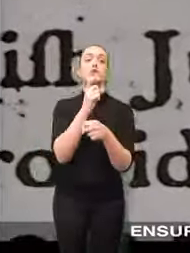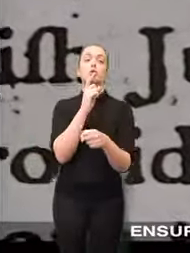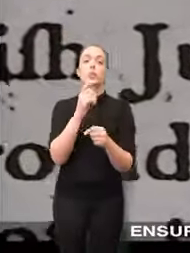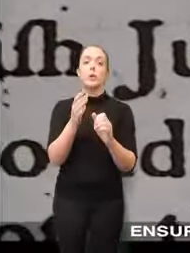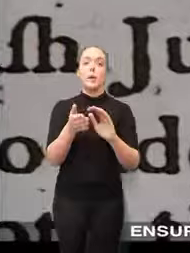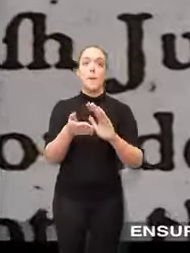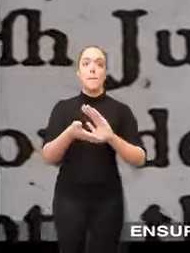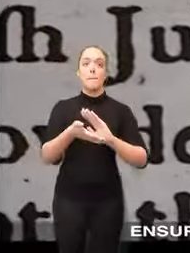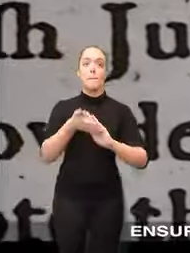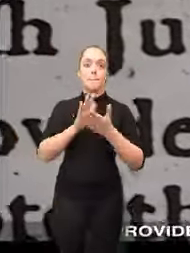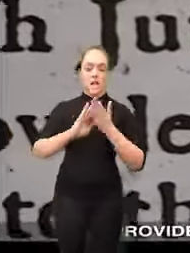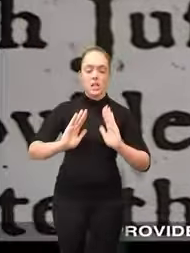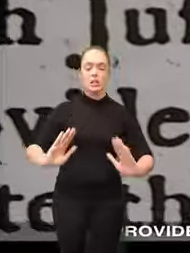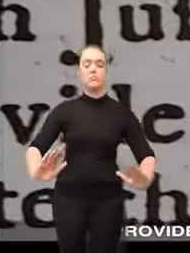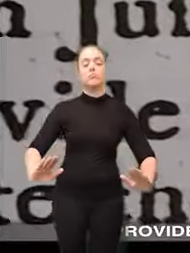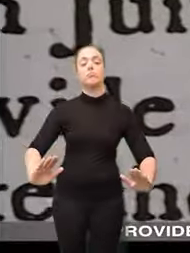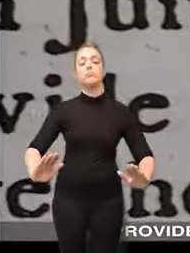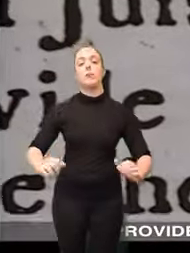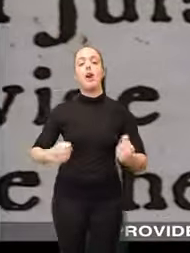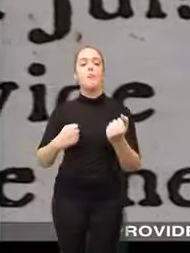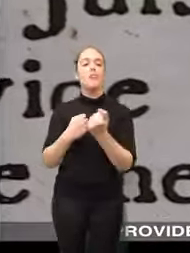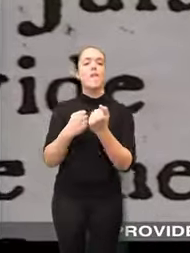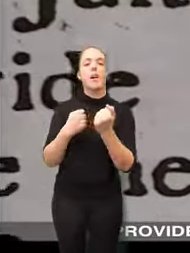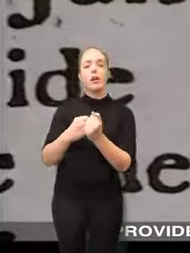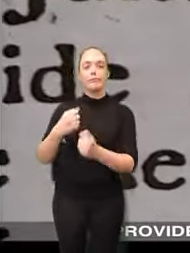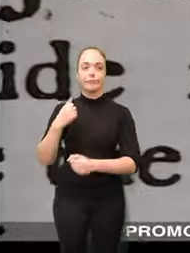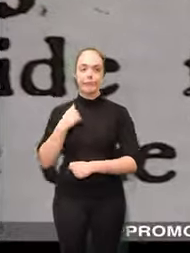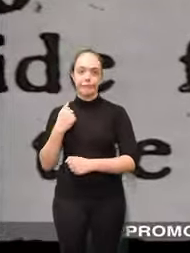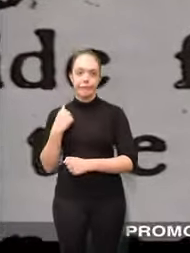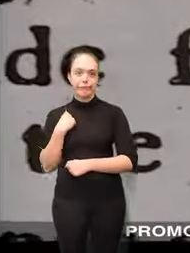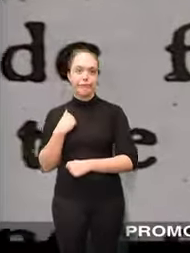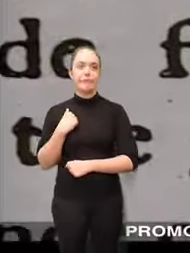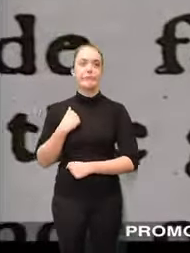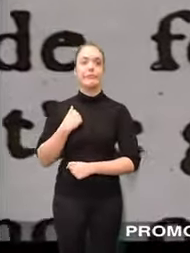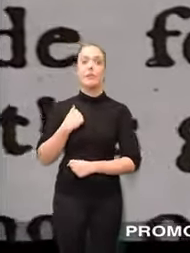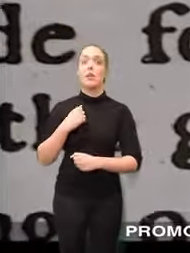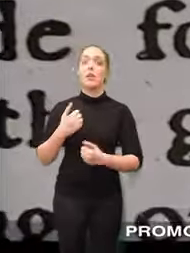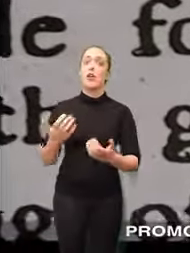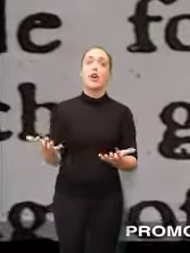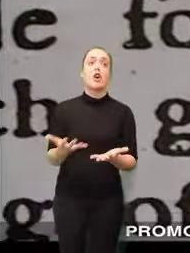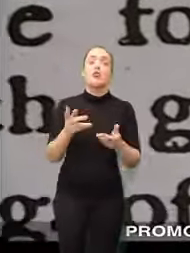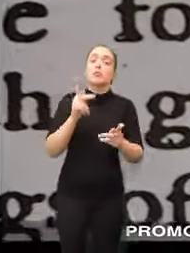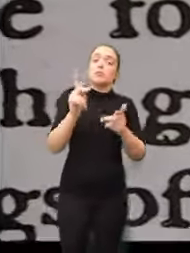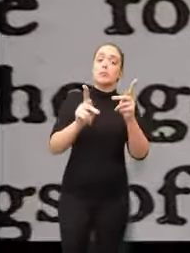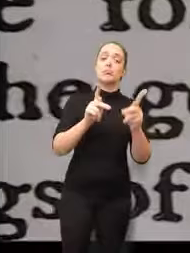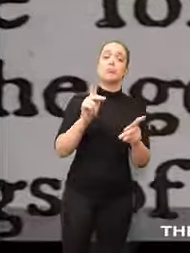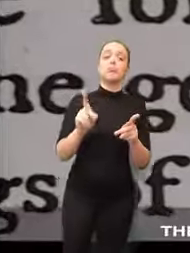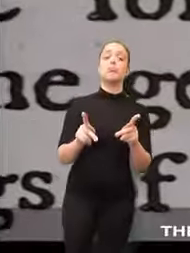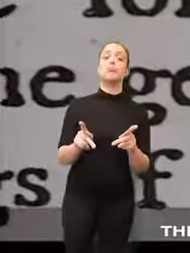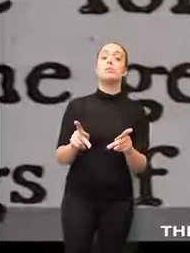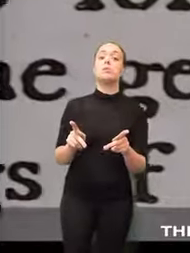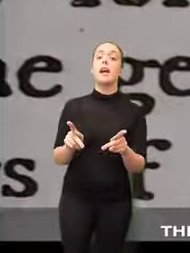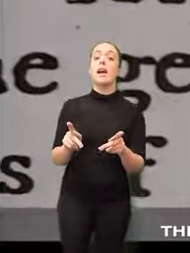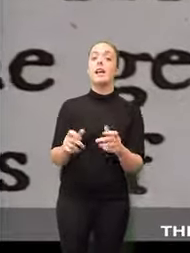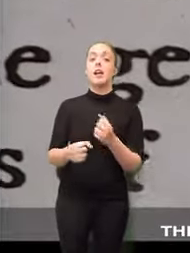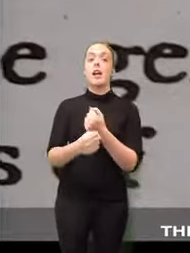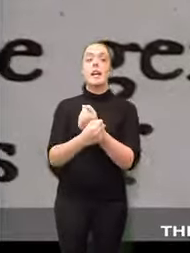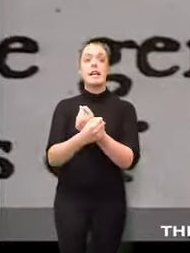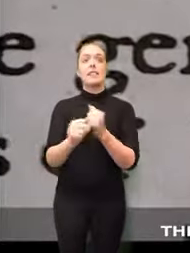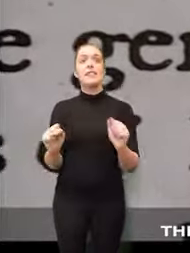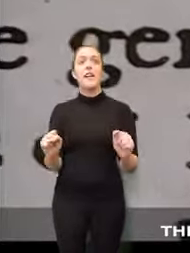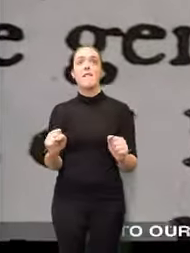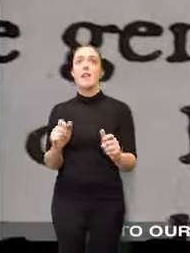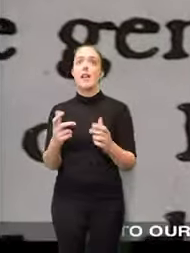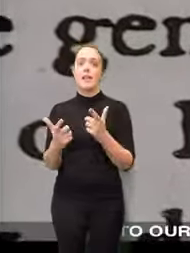ensure domestic tranquility provide for the common defense promote the general welfare and secure the